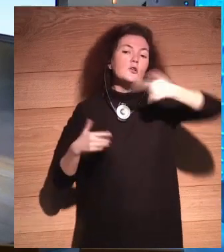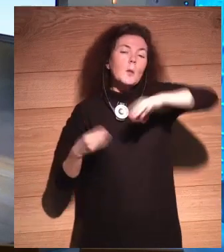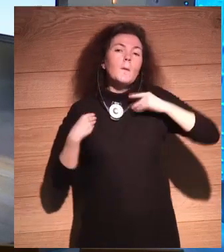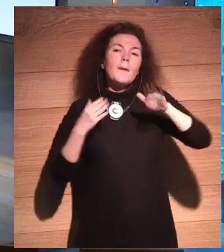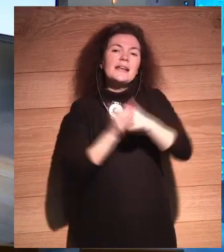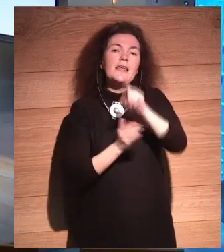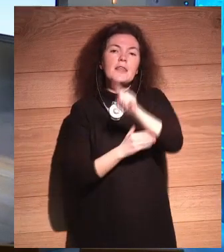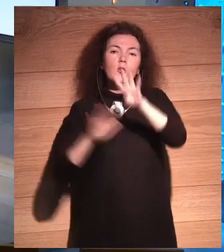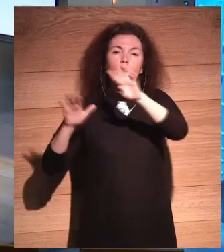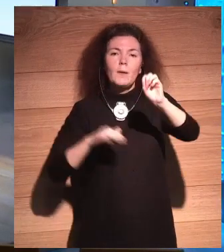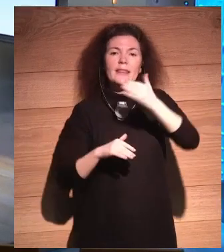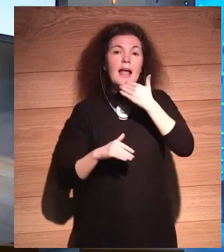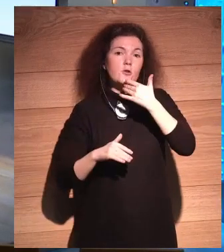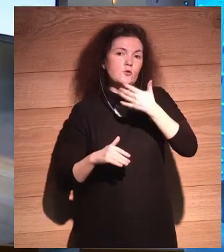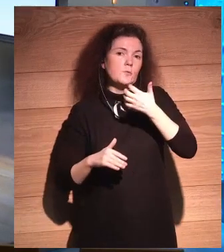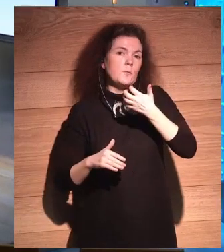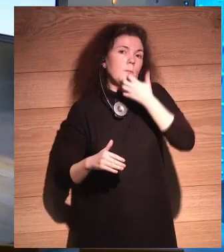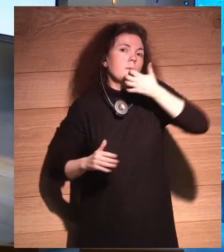if you have money.